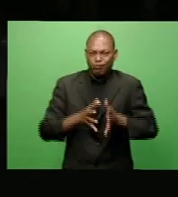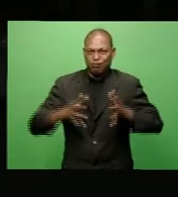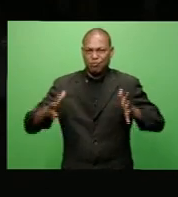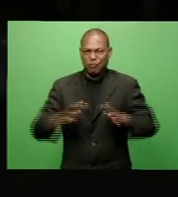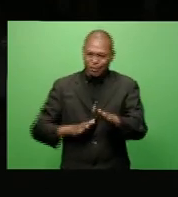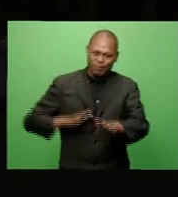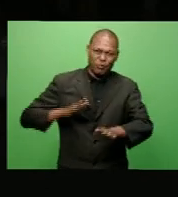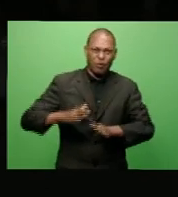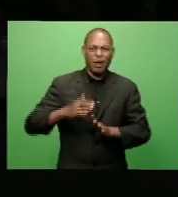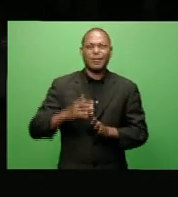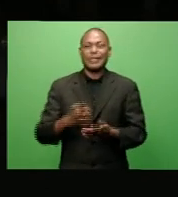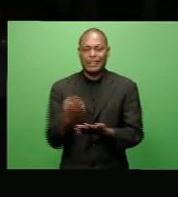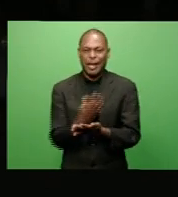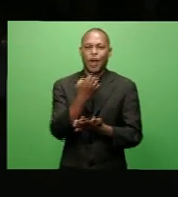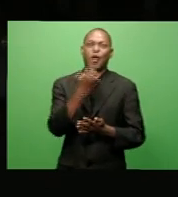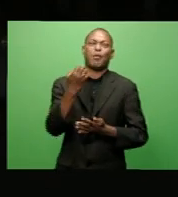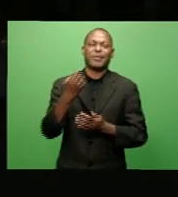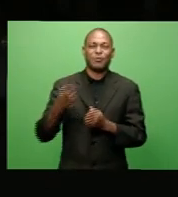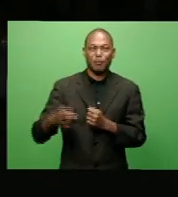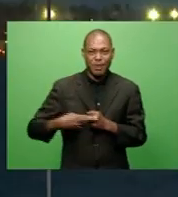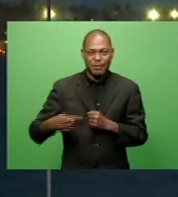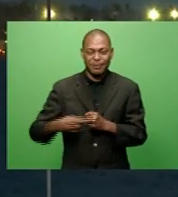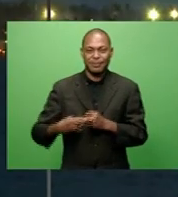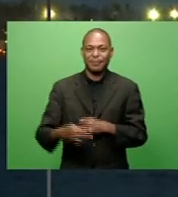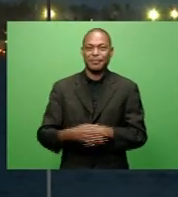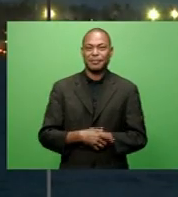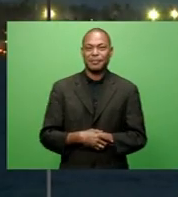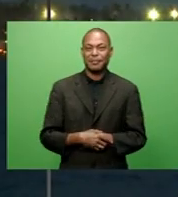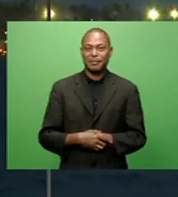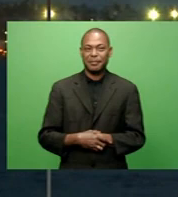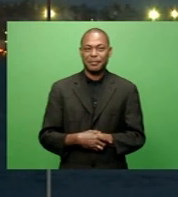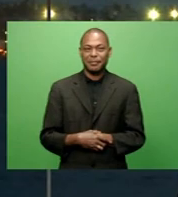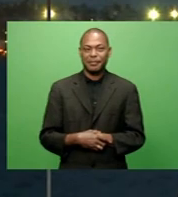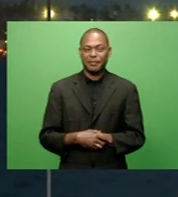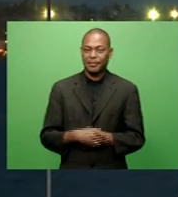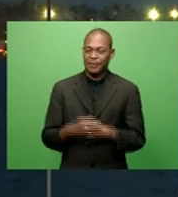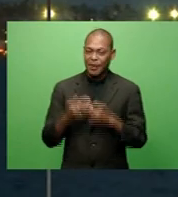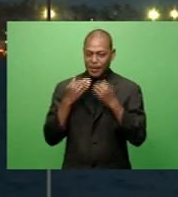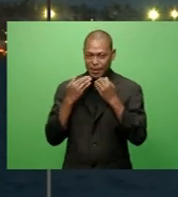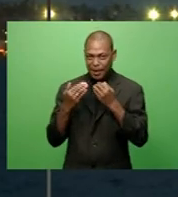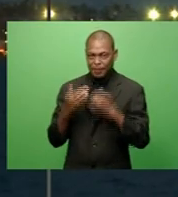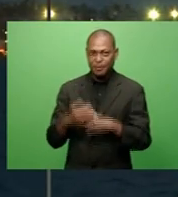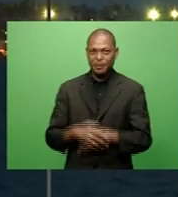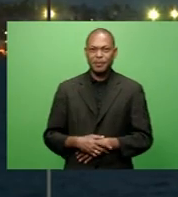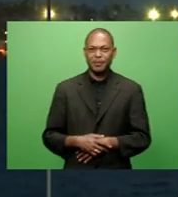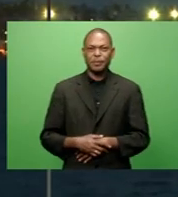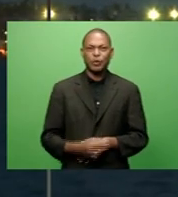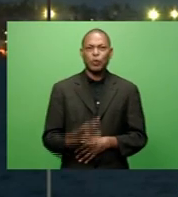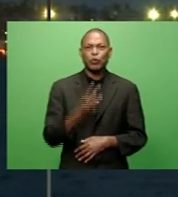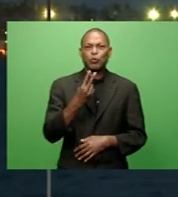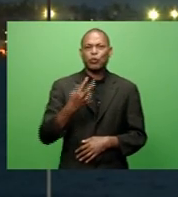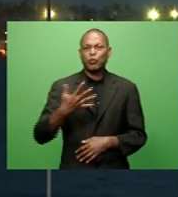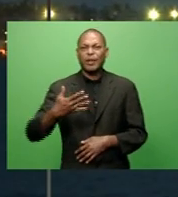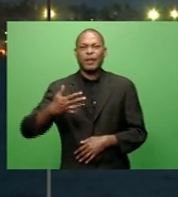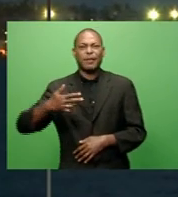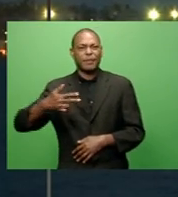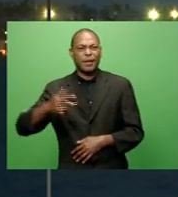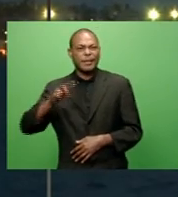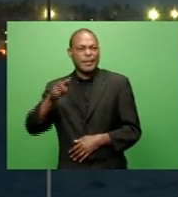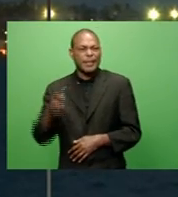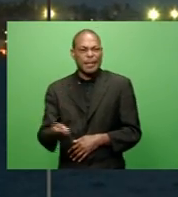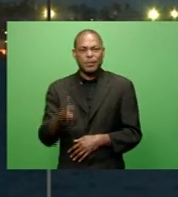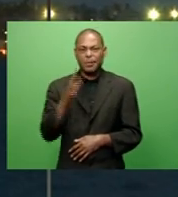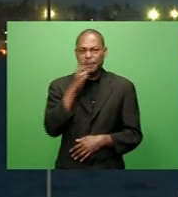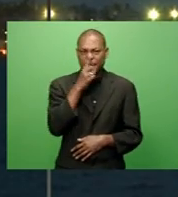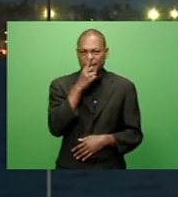towards economic recovery. Edwin. A little over 258,000 Fijians are